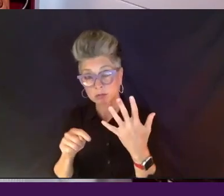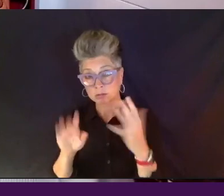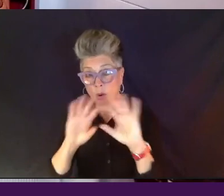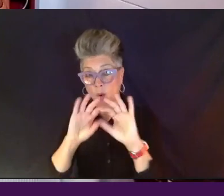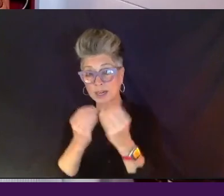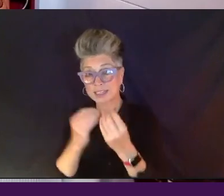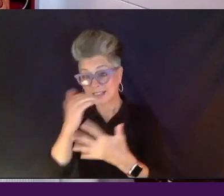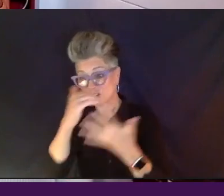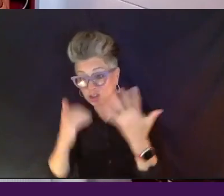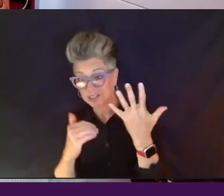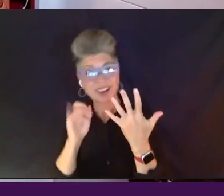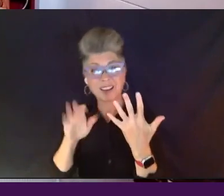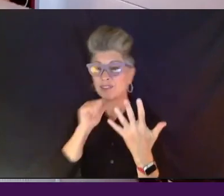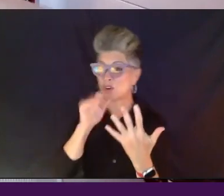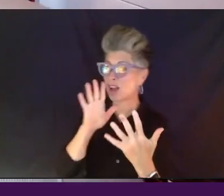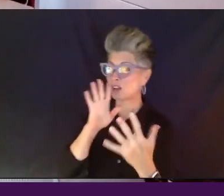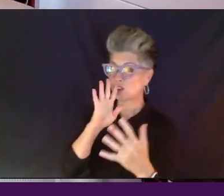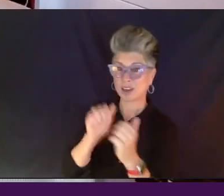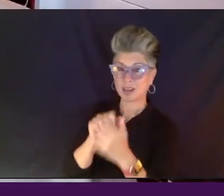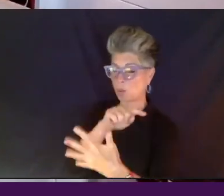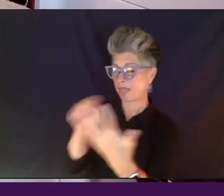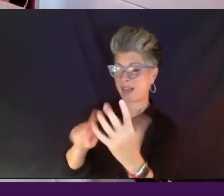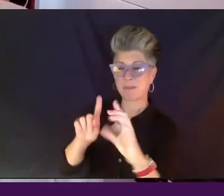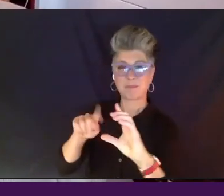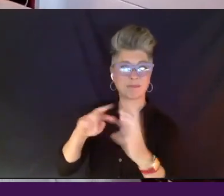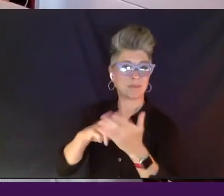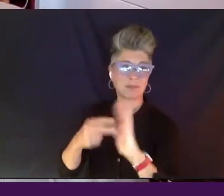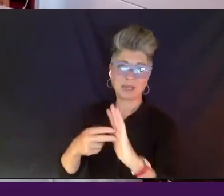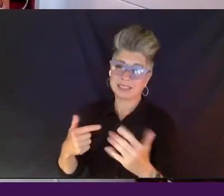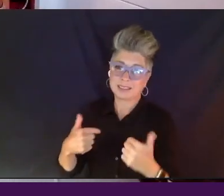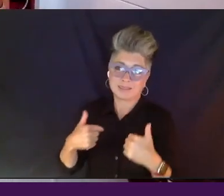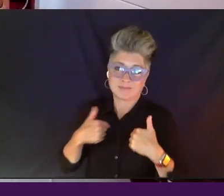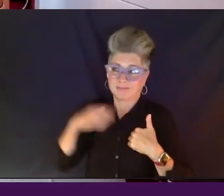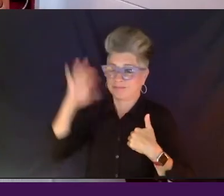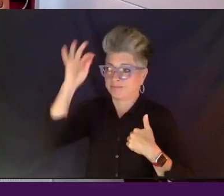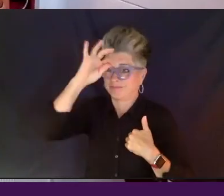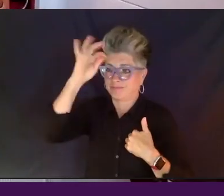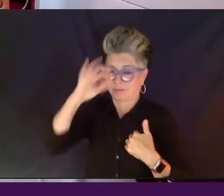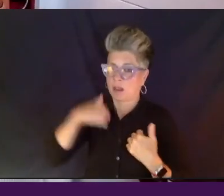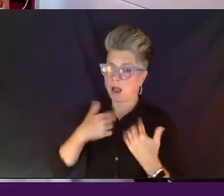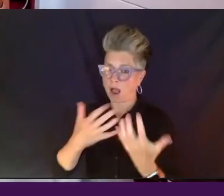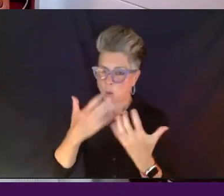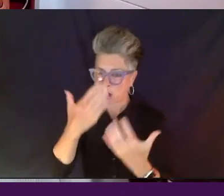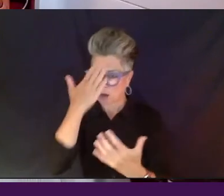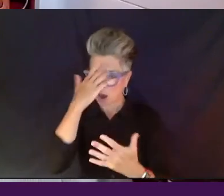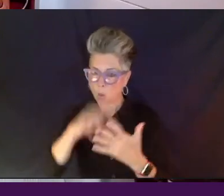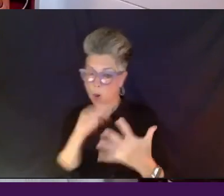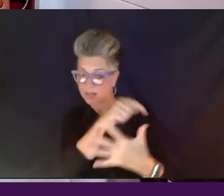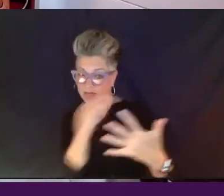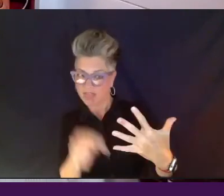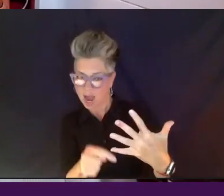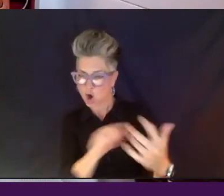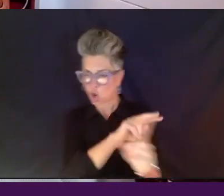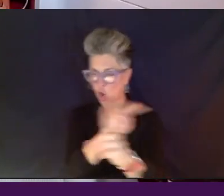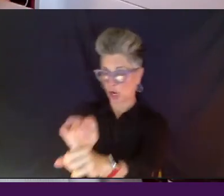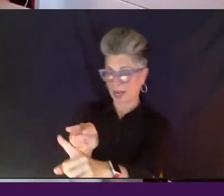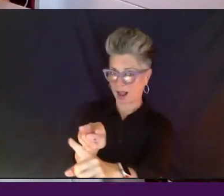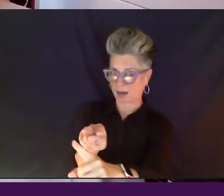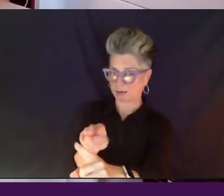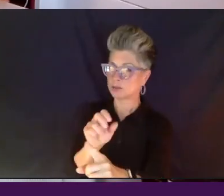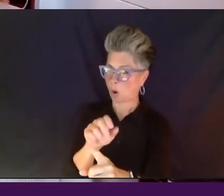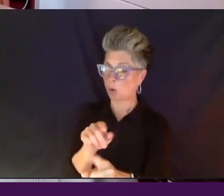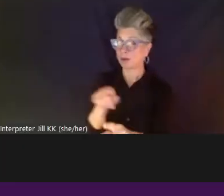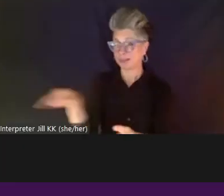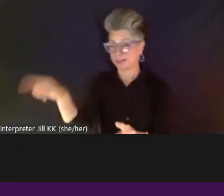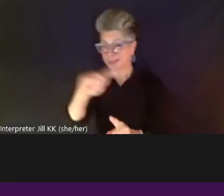not talking to them, then you're not necessarily talking to me. I want to know what everybody else is looking at. And that's really the best pipeline to World